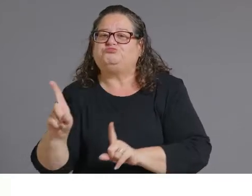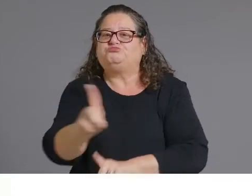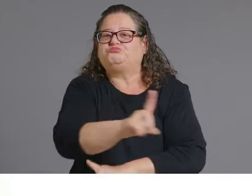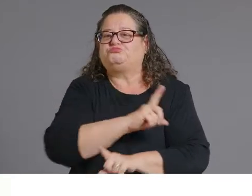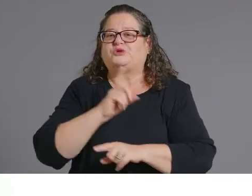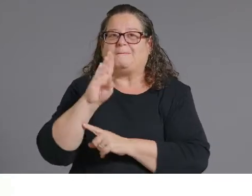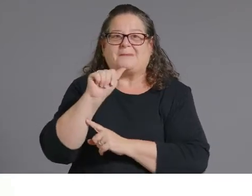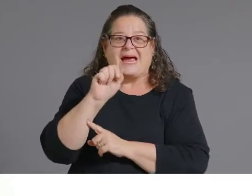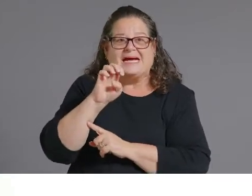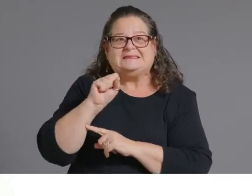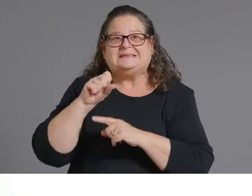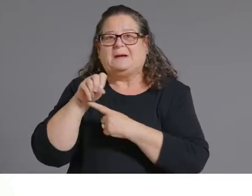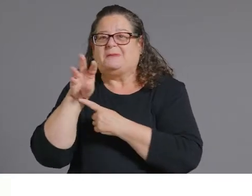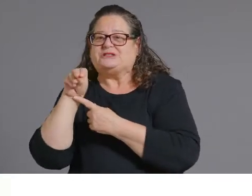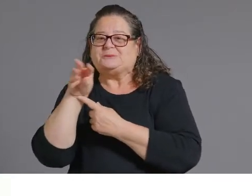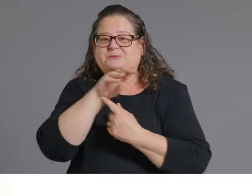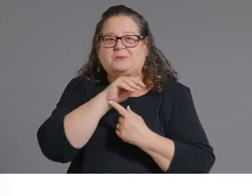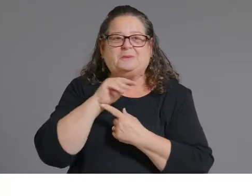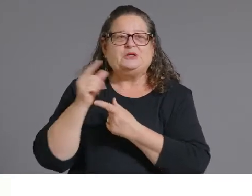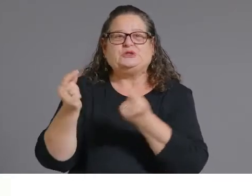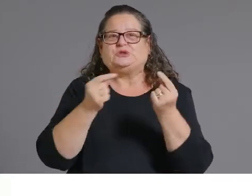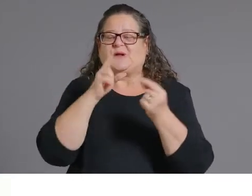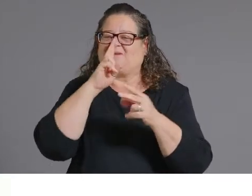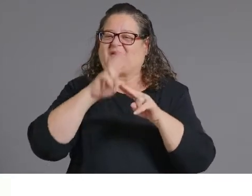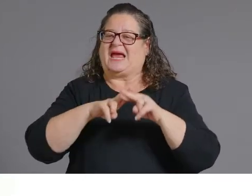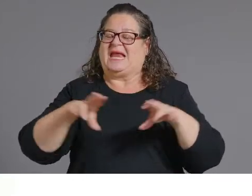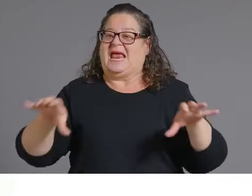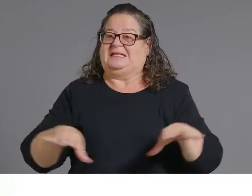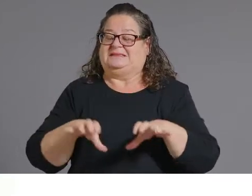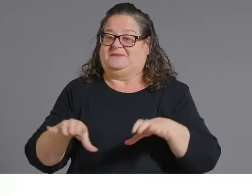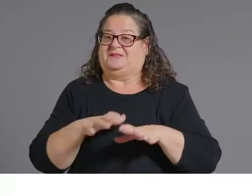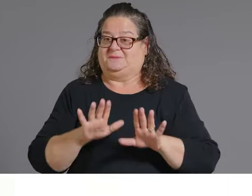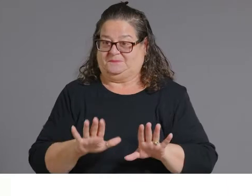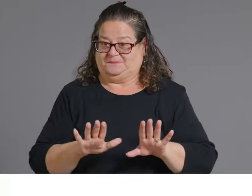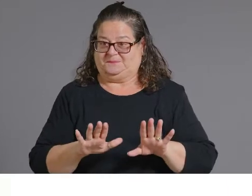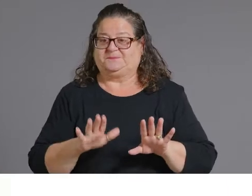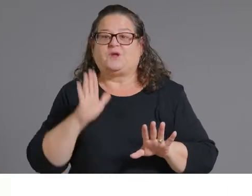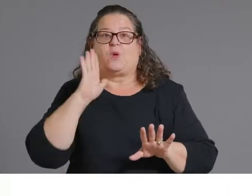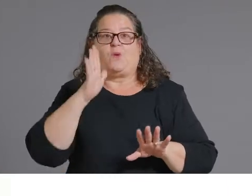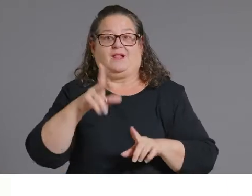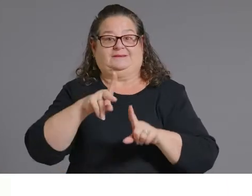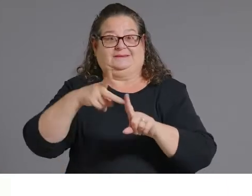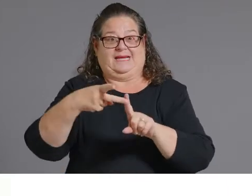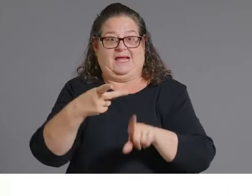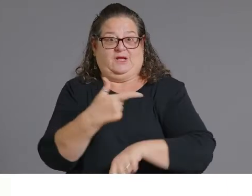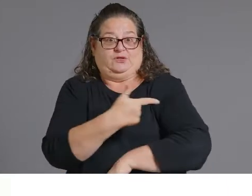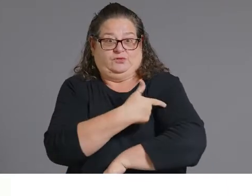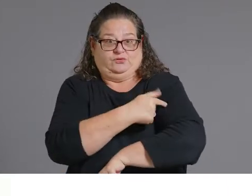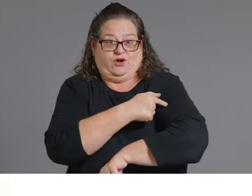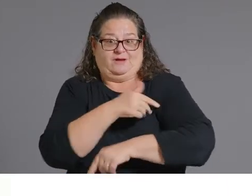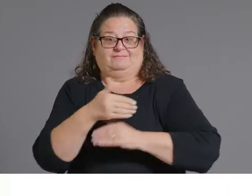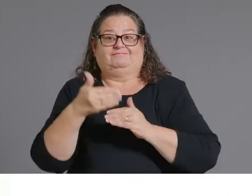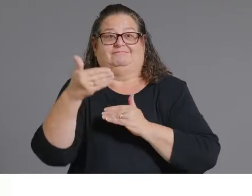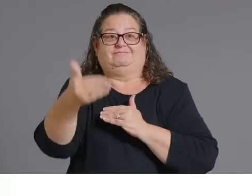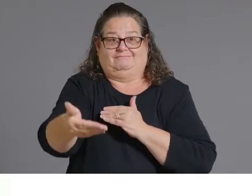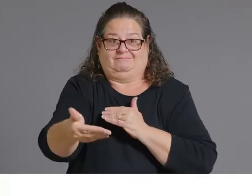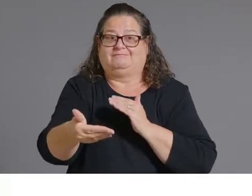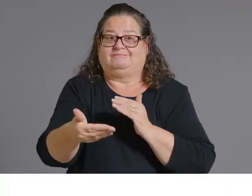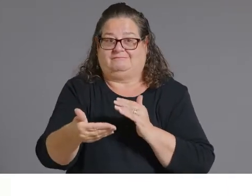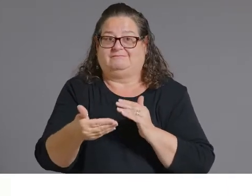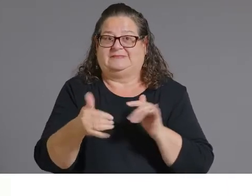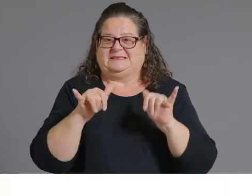have a second dose event there. And those that get fully vaccinated will receive a free